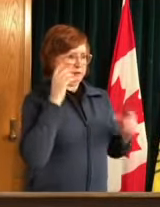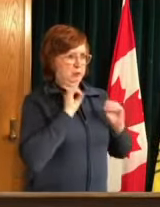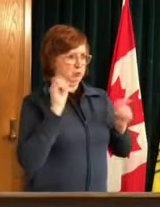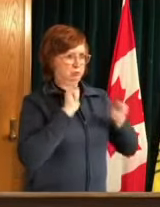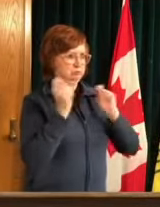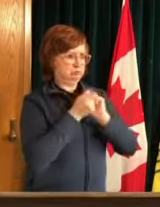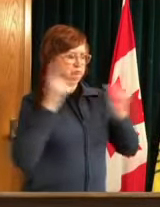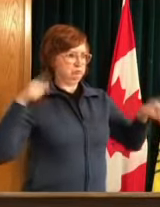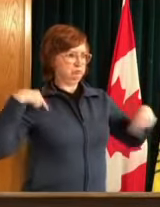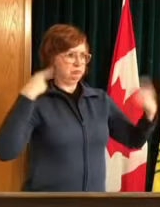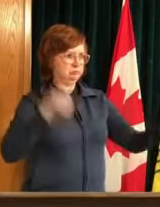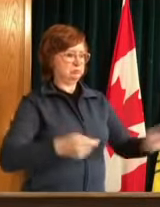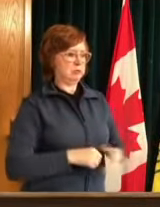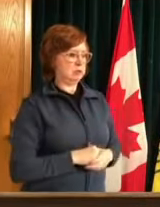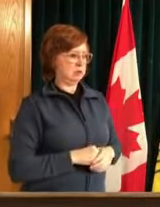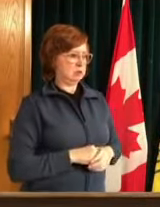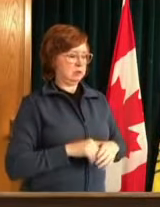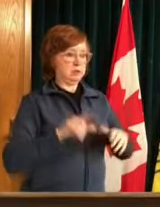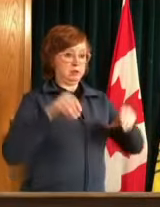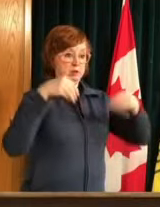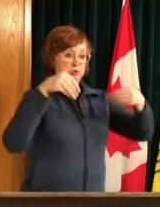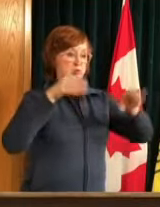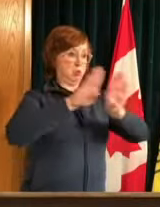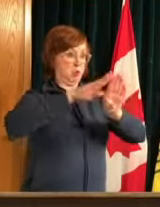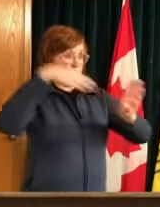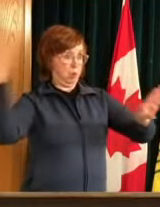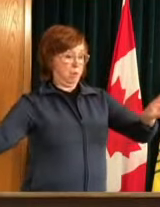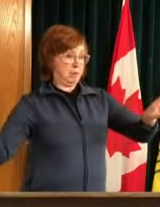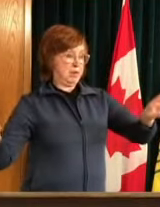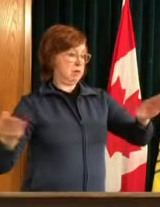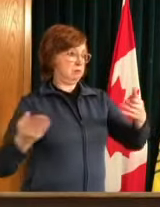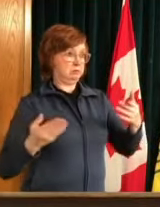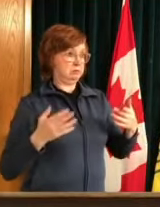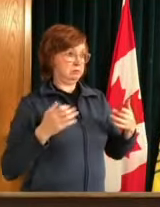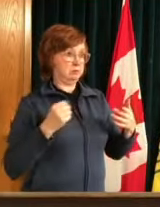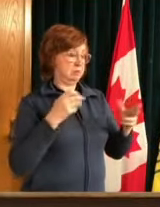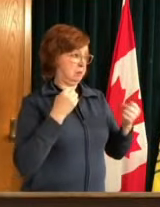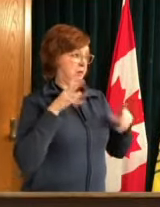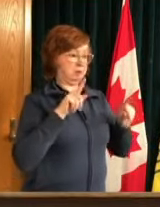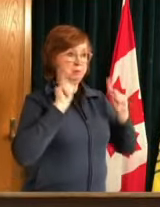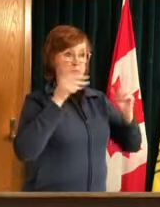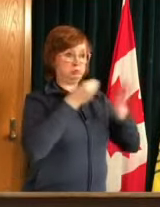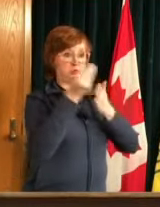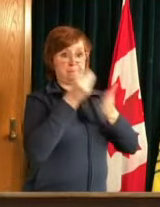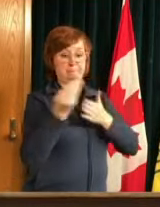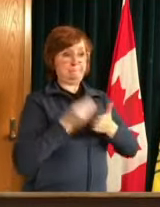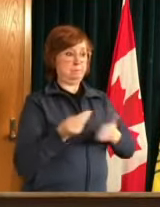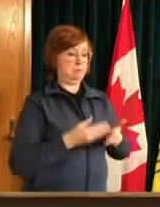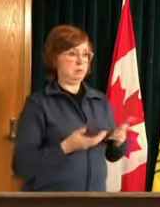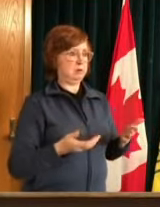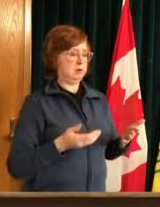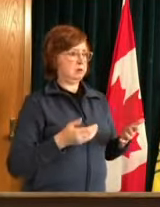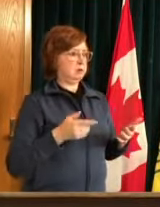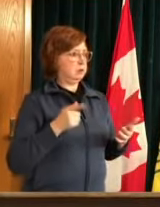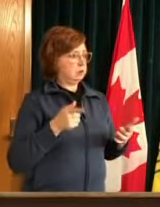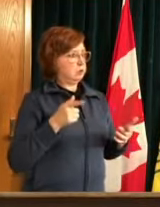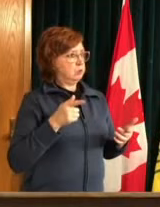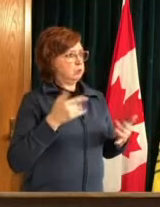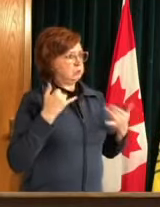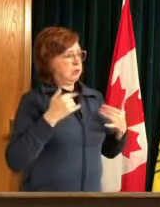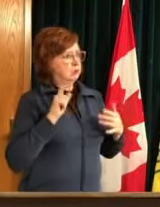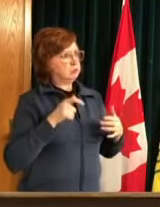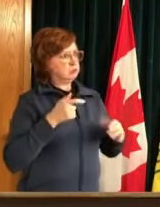most stores don't like enforcing those kind of rules so are you willing to recommend either stricter